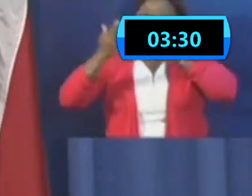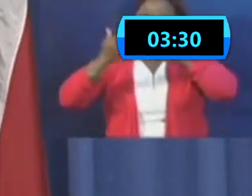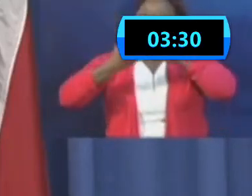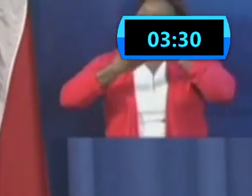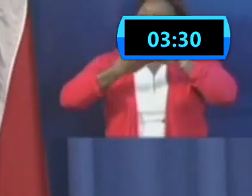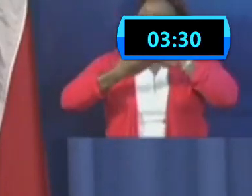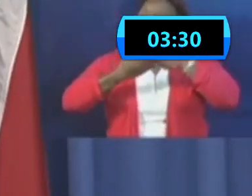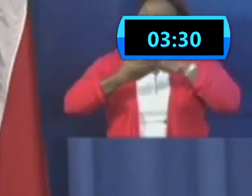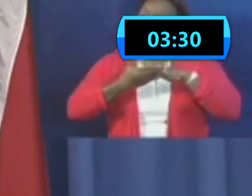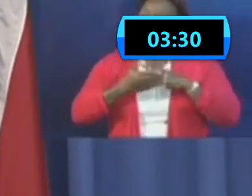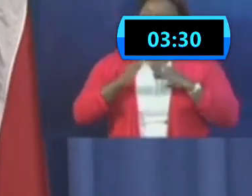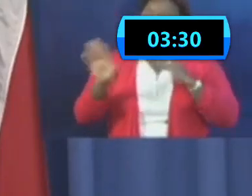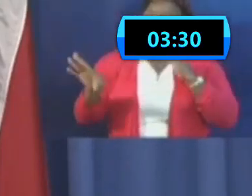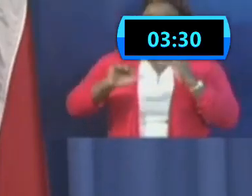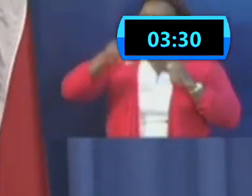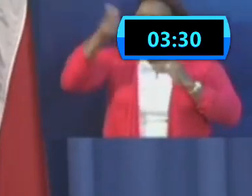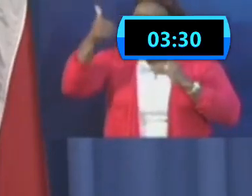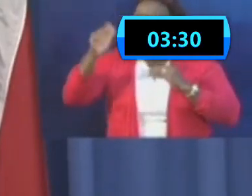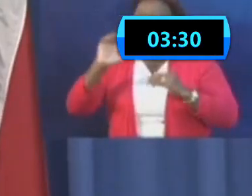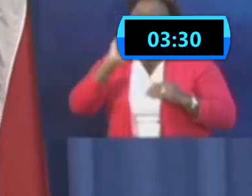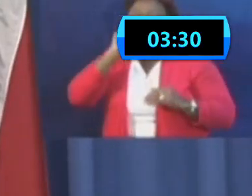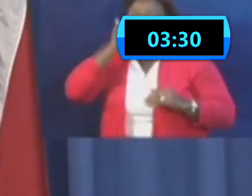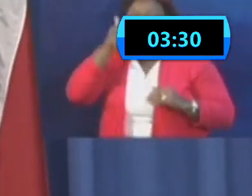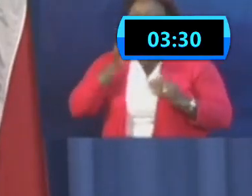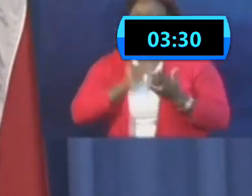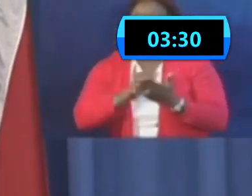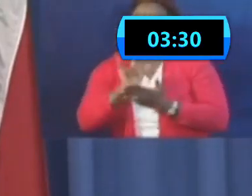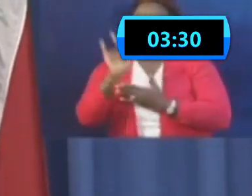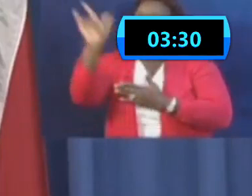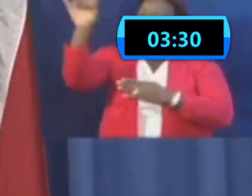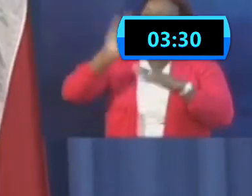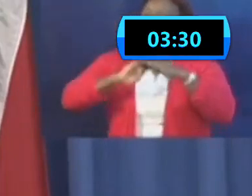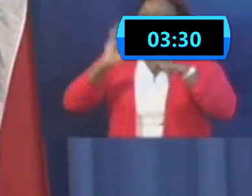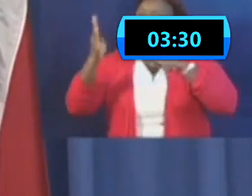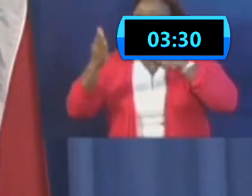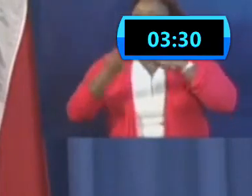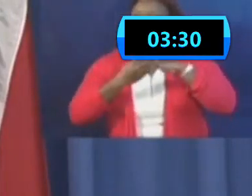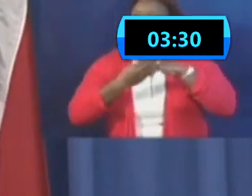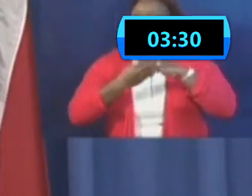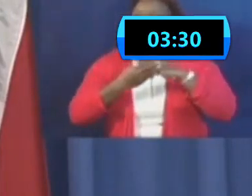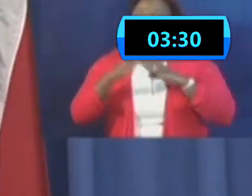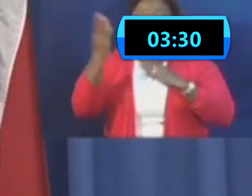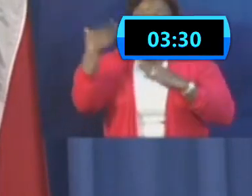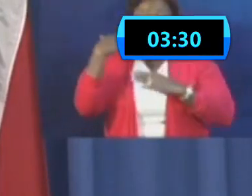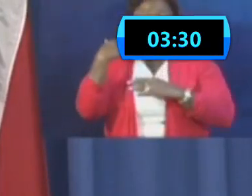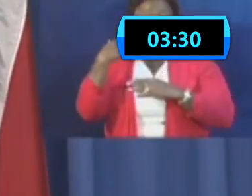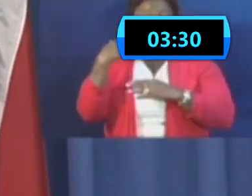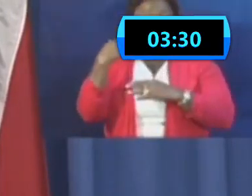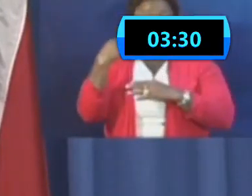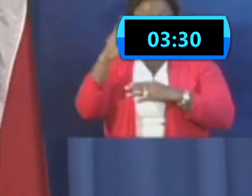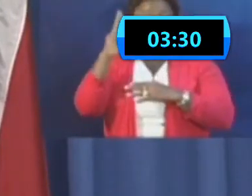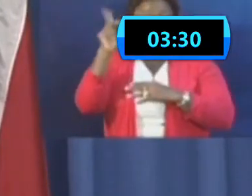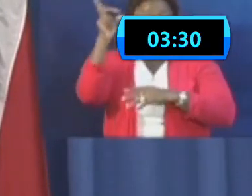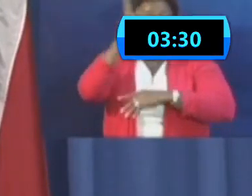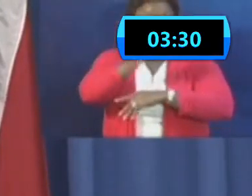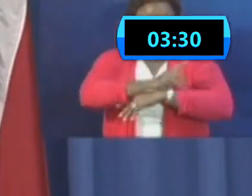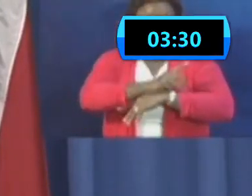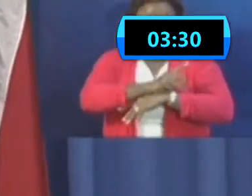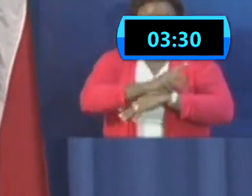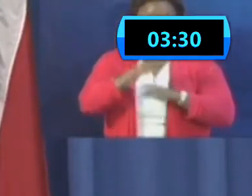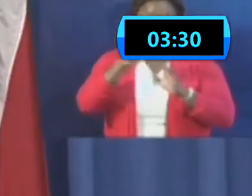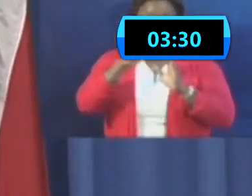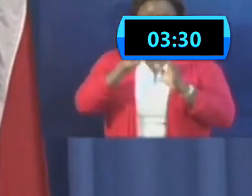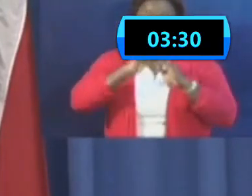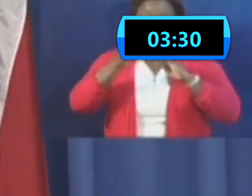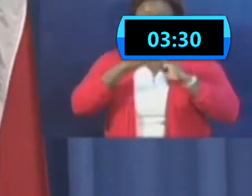and we had put on another full one tomorrow on Sunday. So within the last 24 hours, now we're being asked that Barbados has changed their